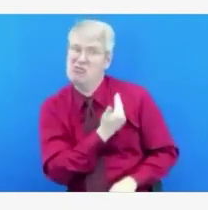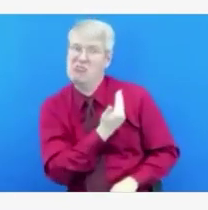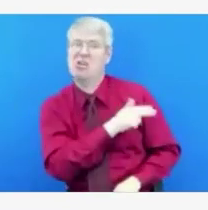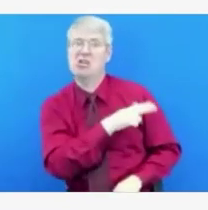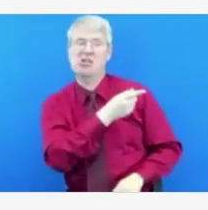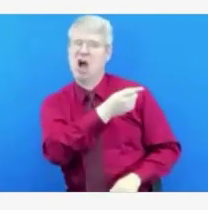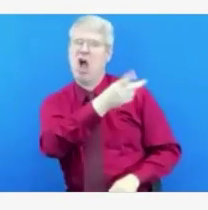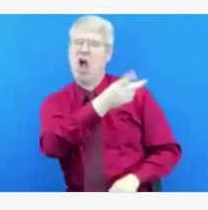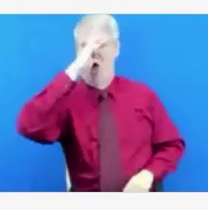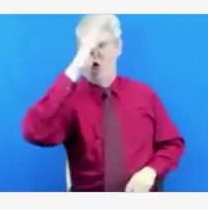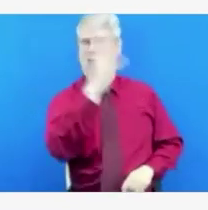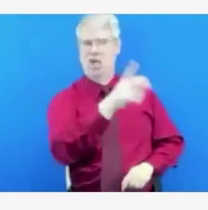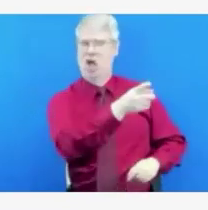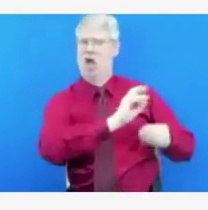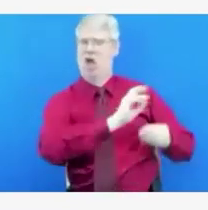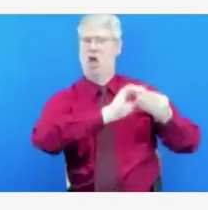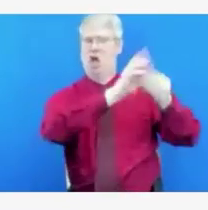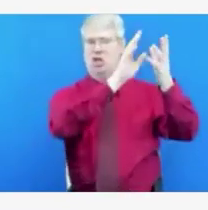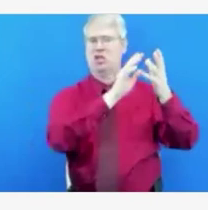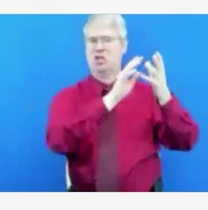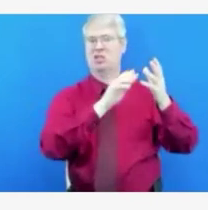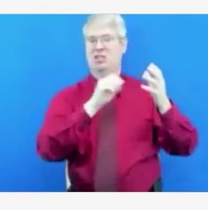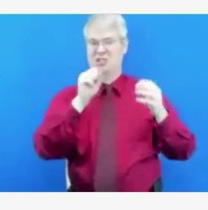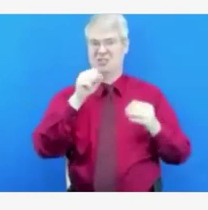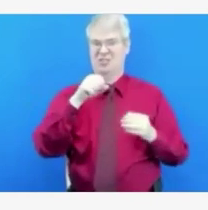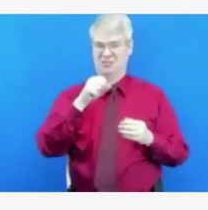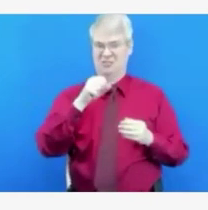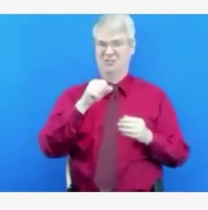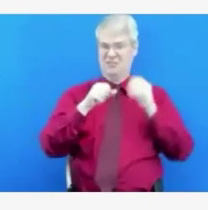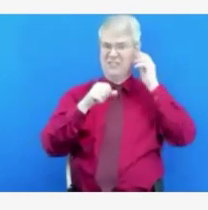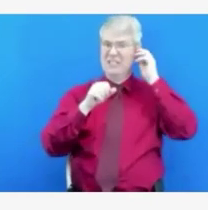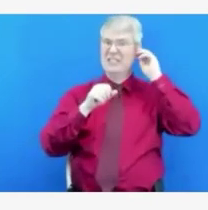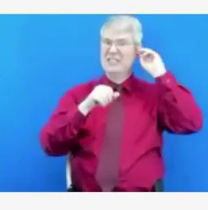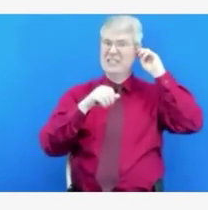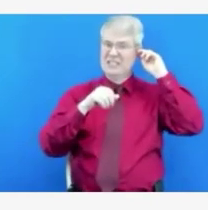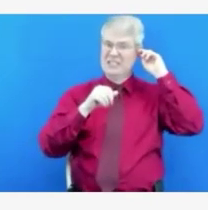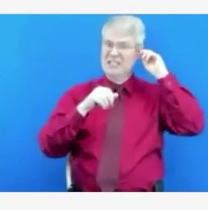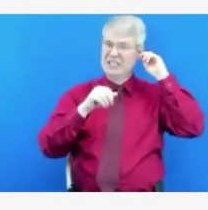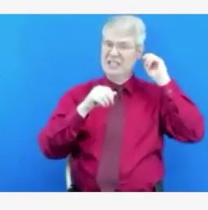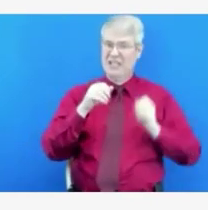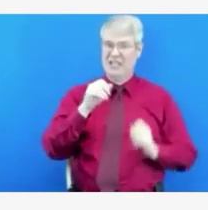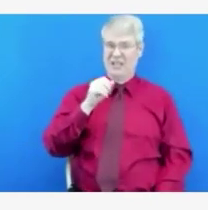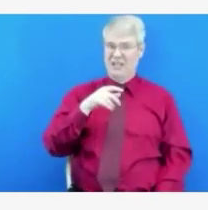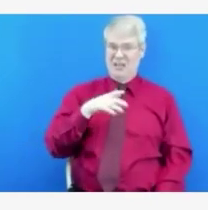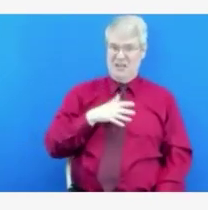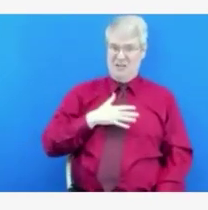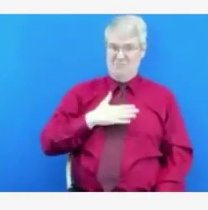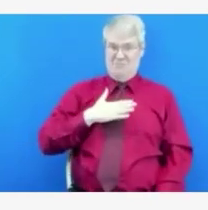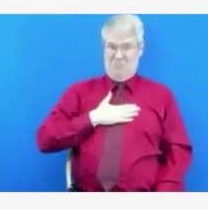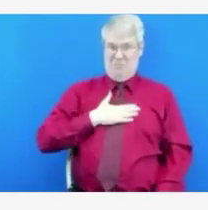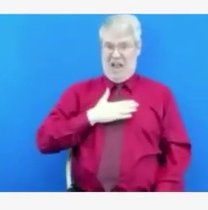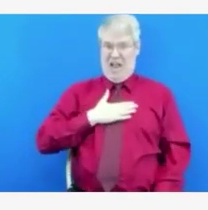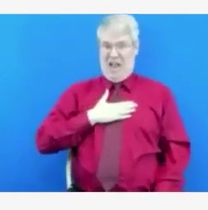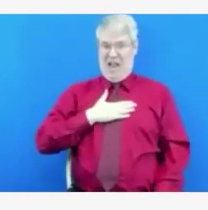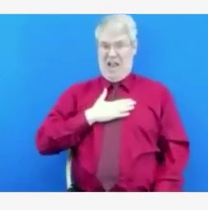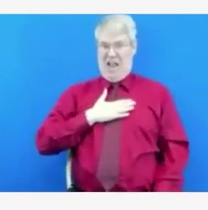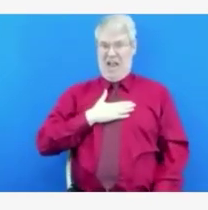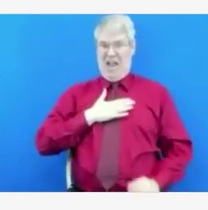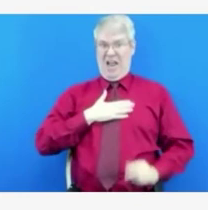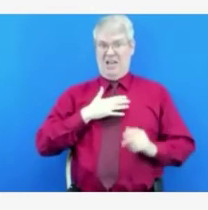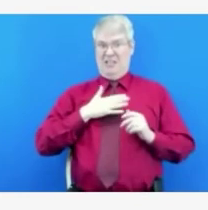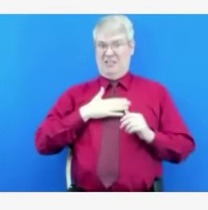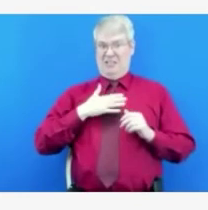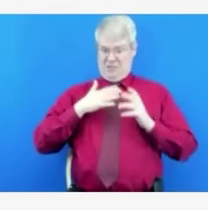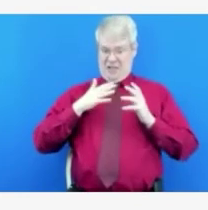is. And that some of our colleagues have chosen to simply not talk about what they do for a living as a result, particularly if they